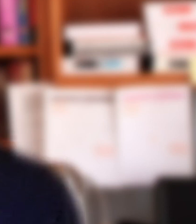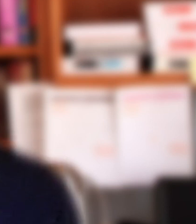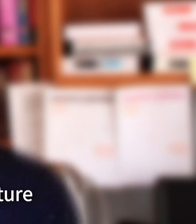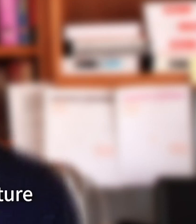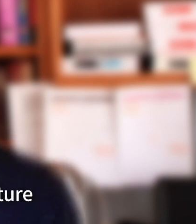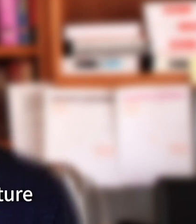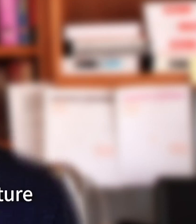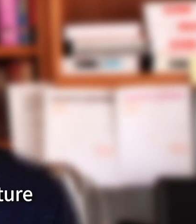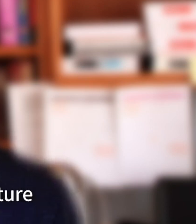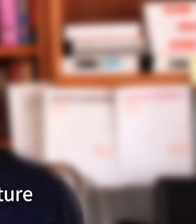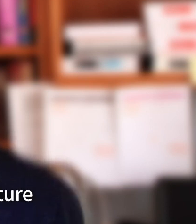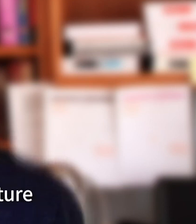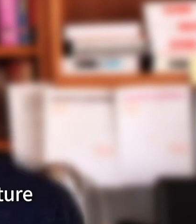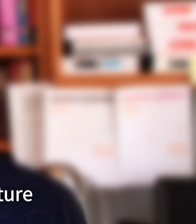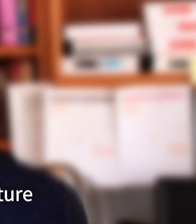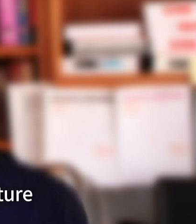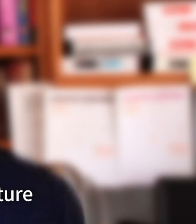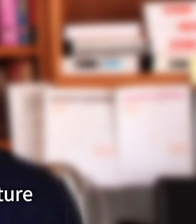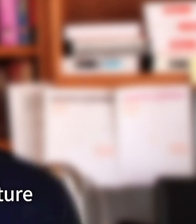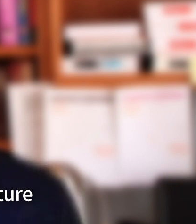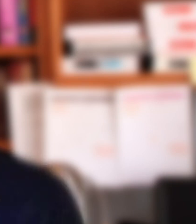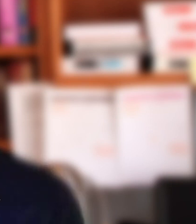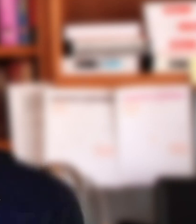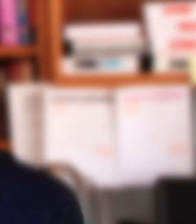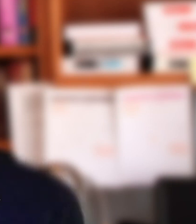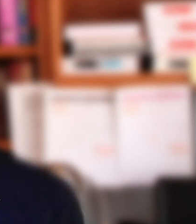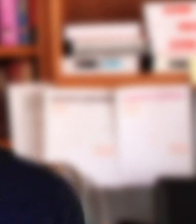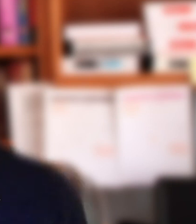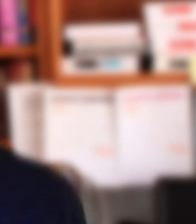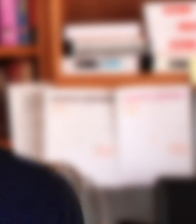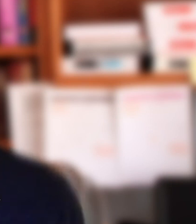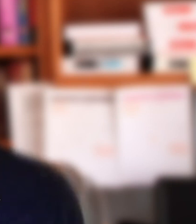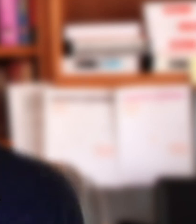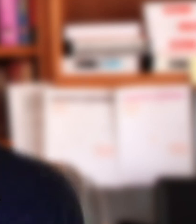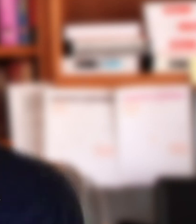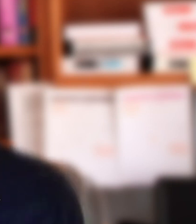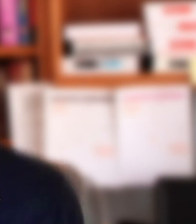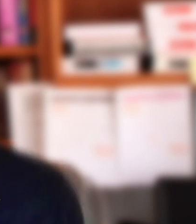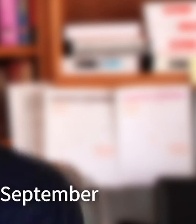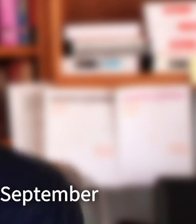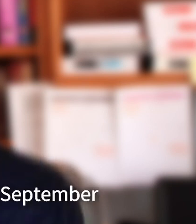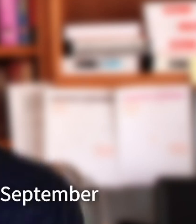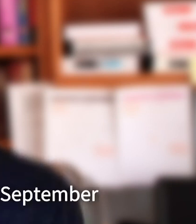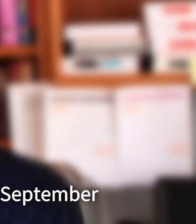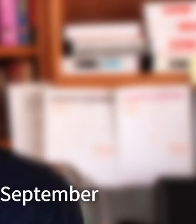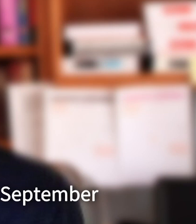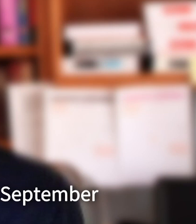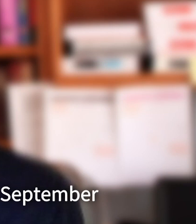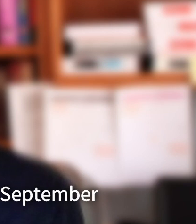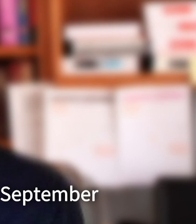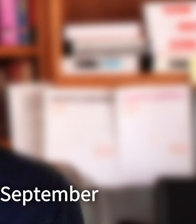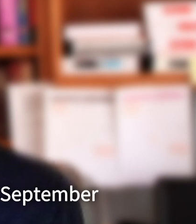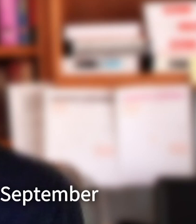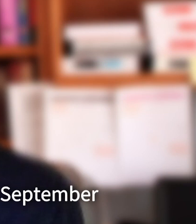and our connection to the broader research culture across the faculty and indeed the university. So I look forward to